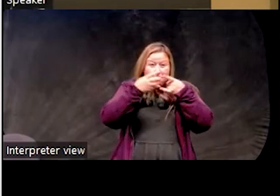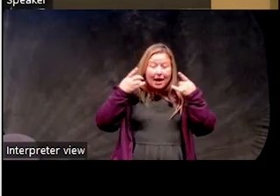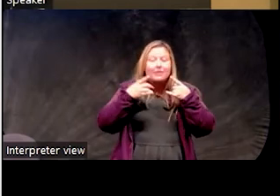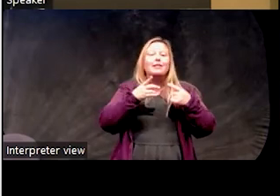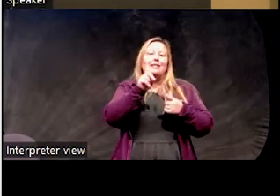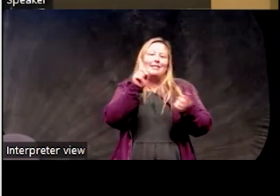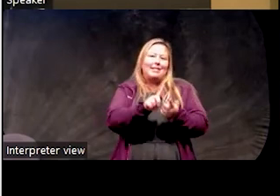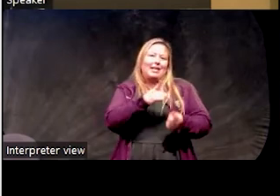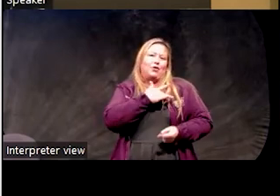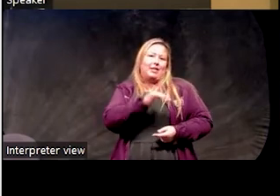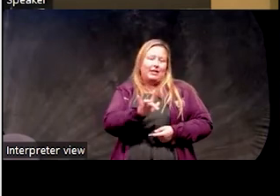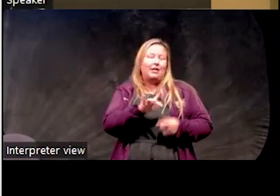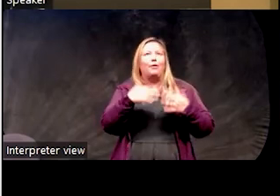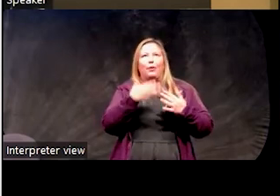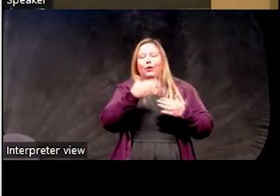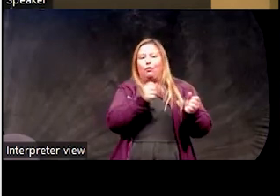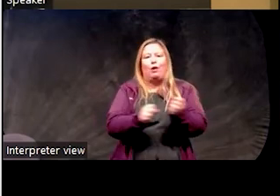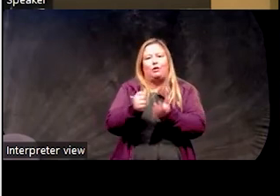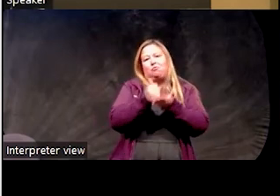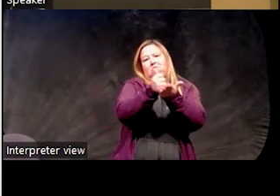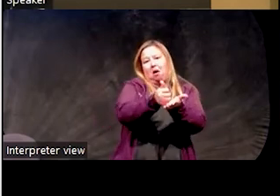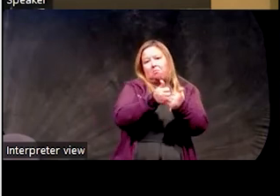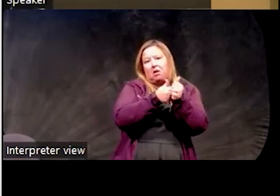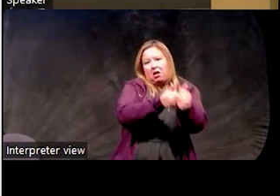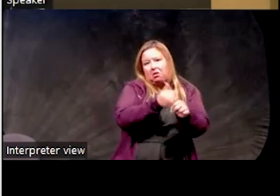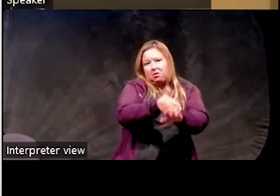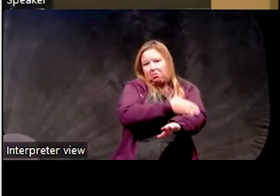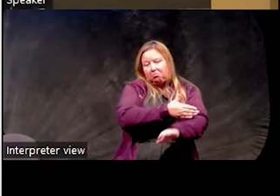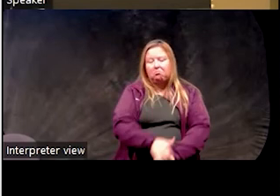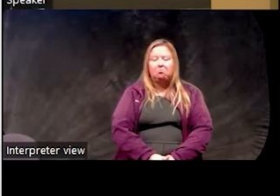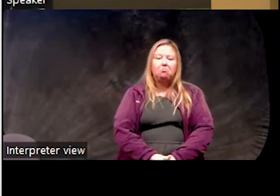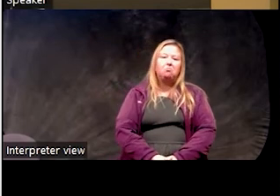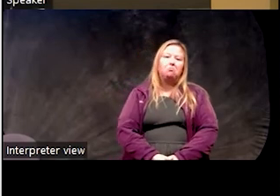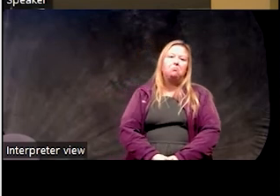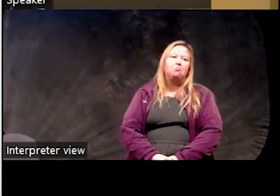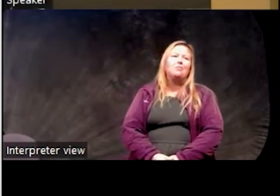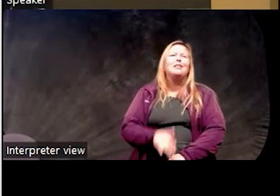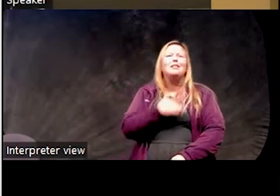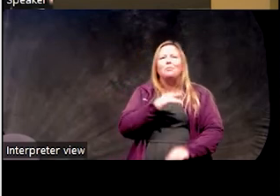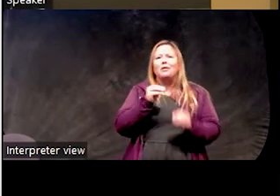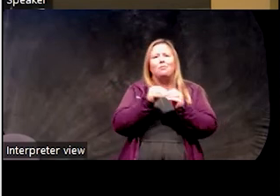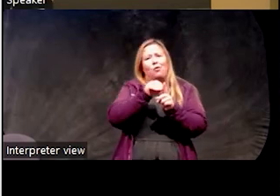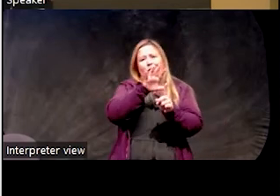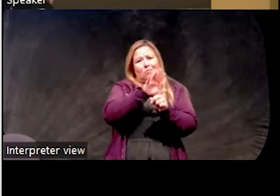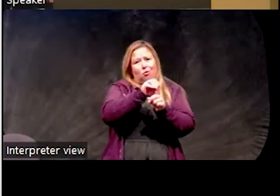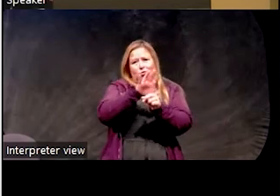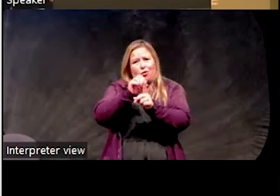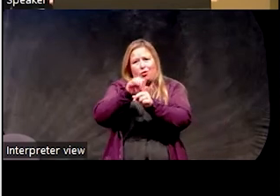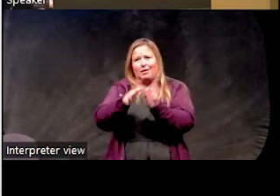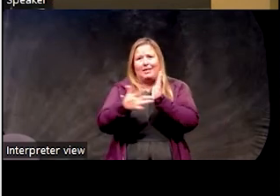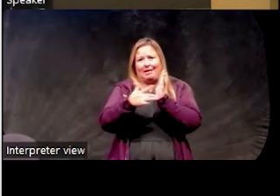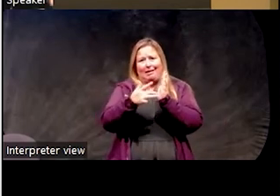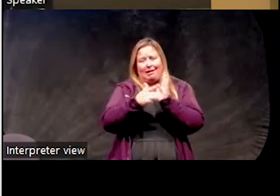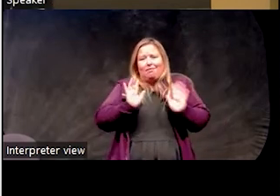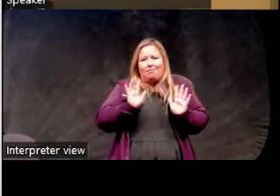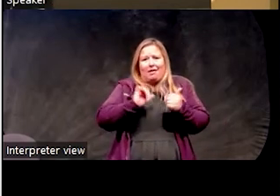desensitization is a great strategy. Um, usually just take a kind of exposure-based technique